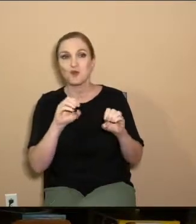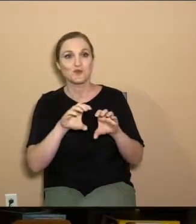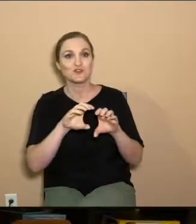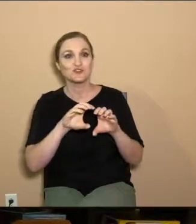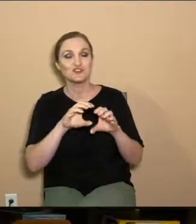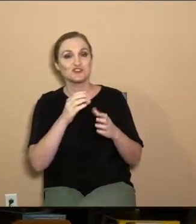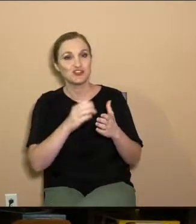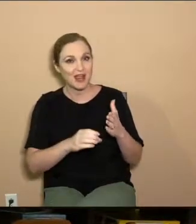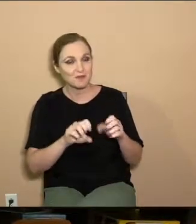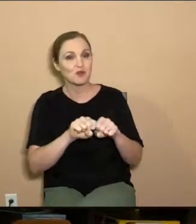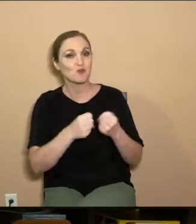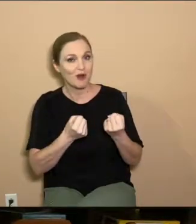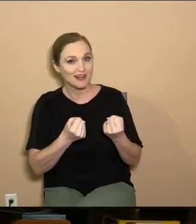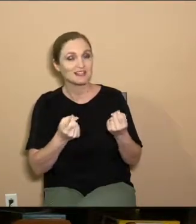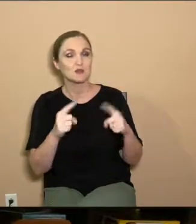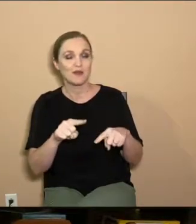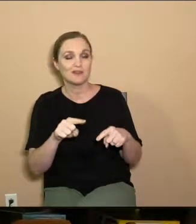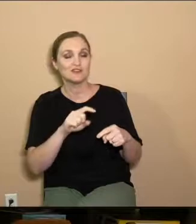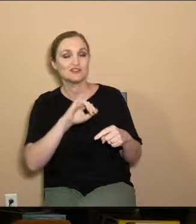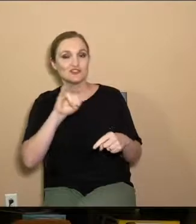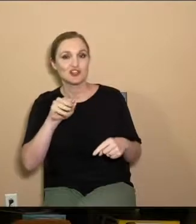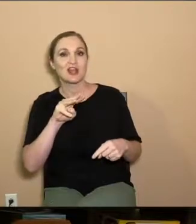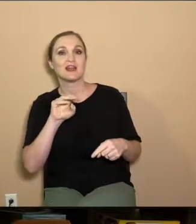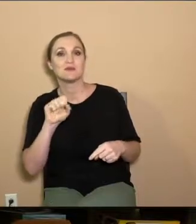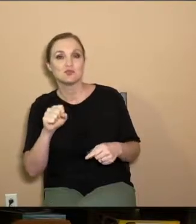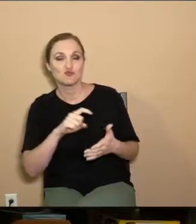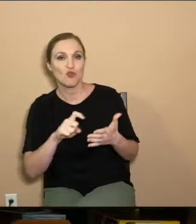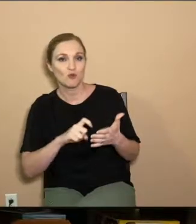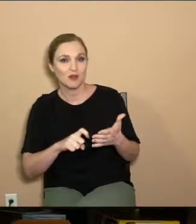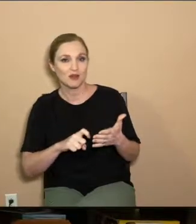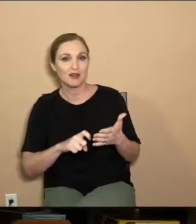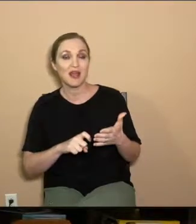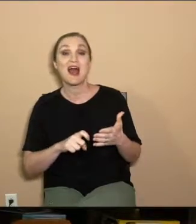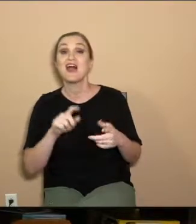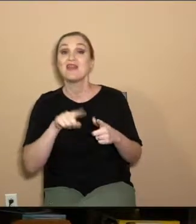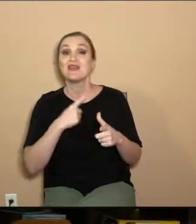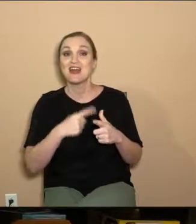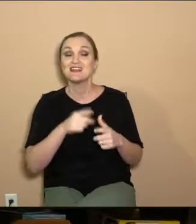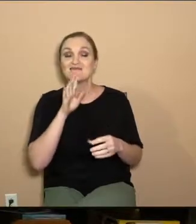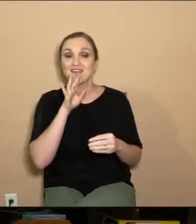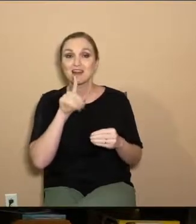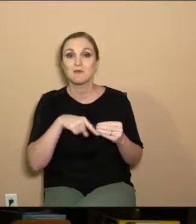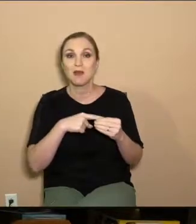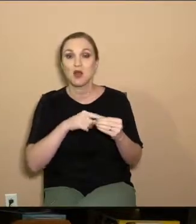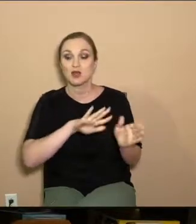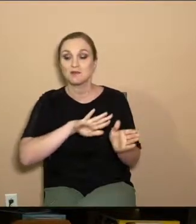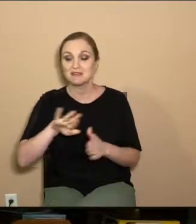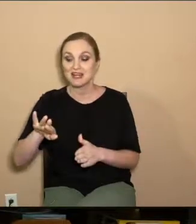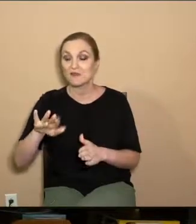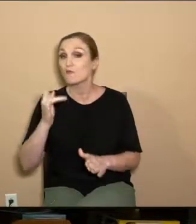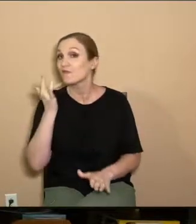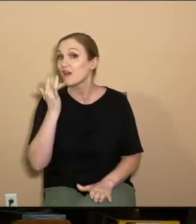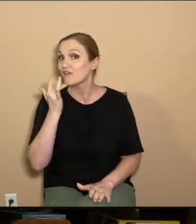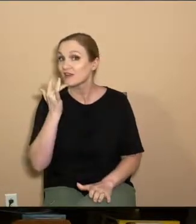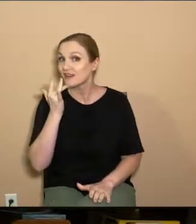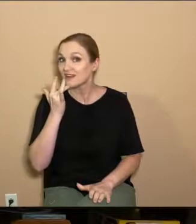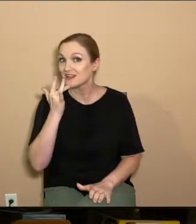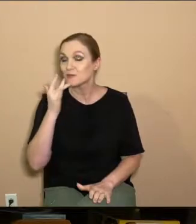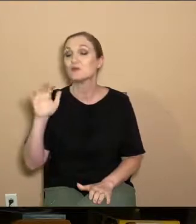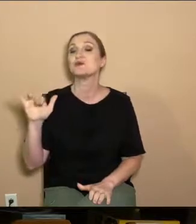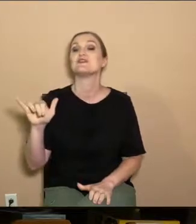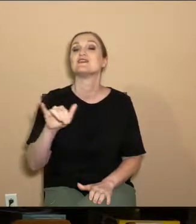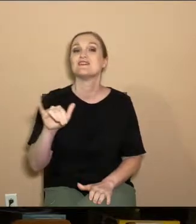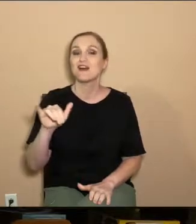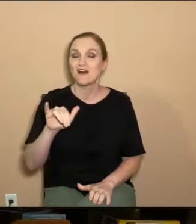chapter breaks when James wrote this. He immediately is then talking about abstaining from partiality, which is another way